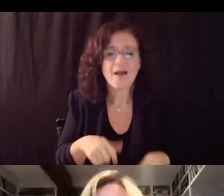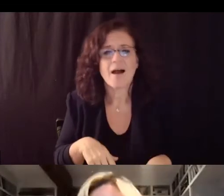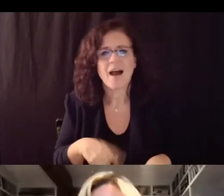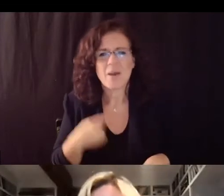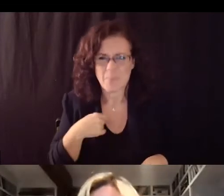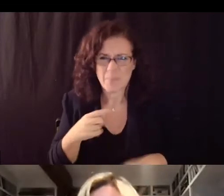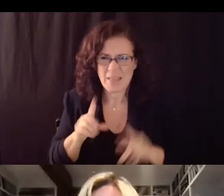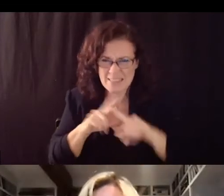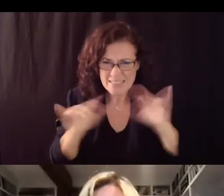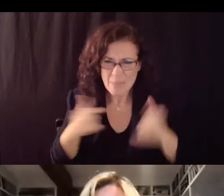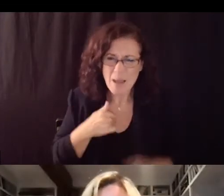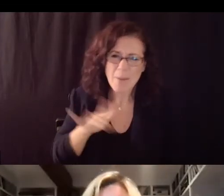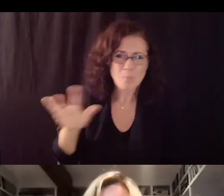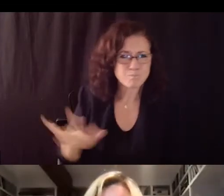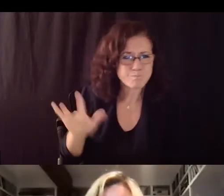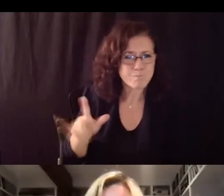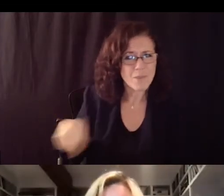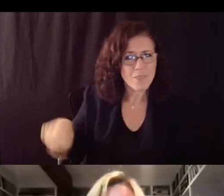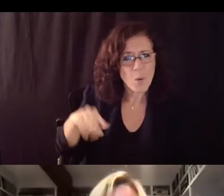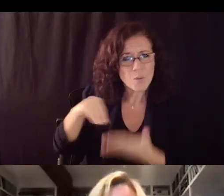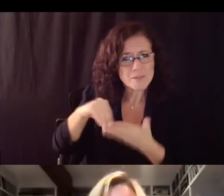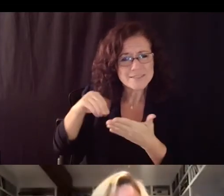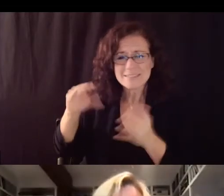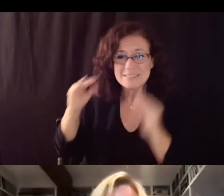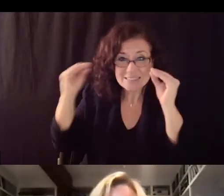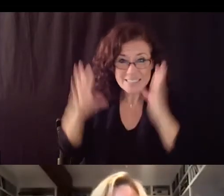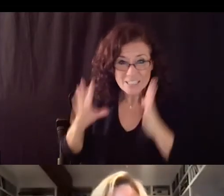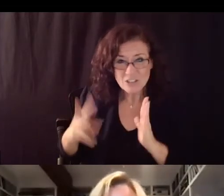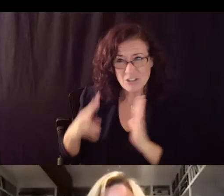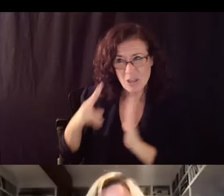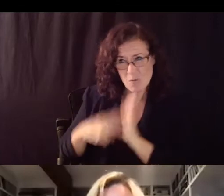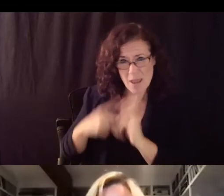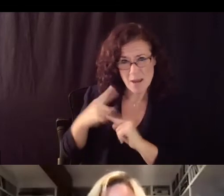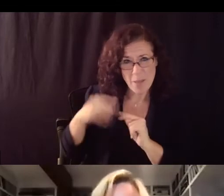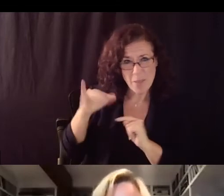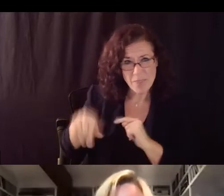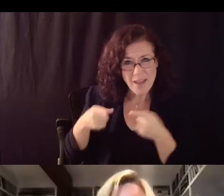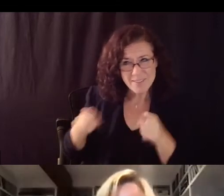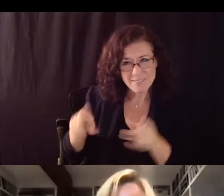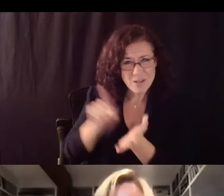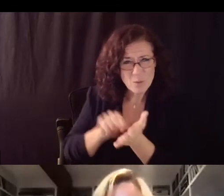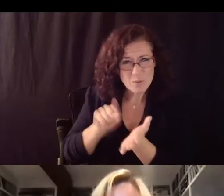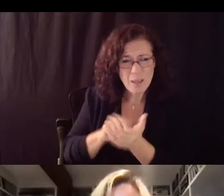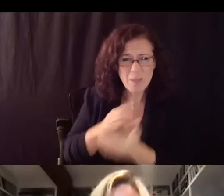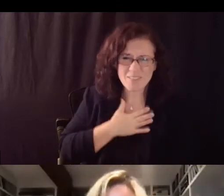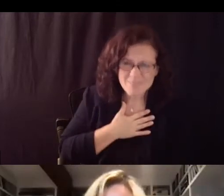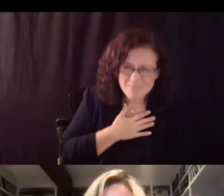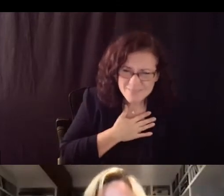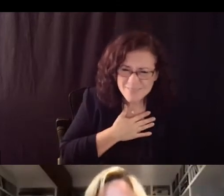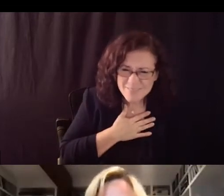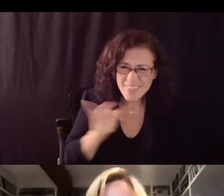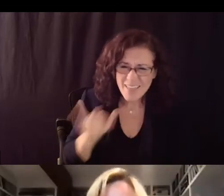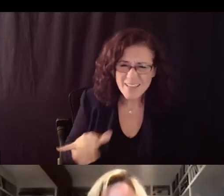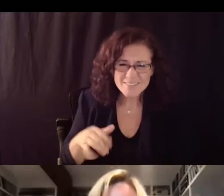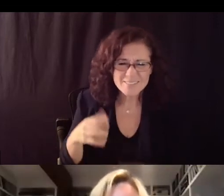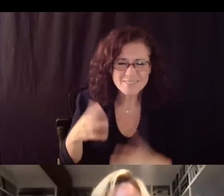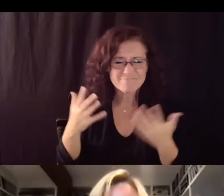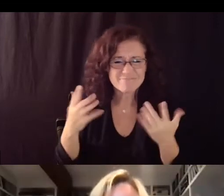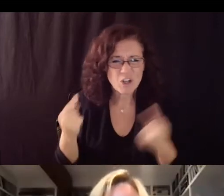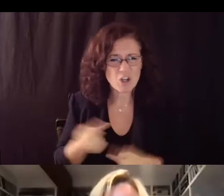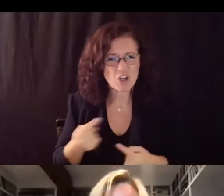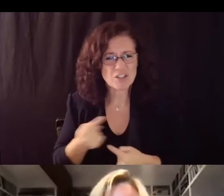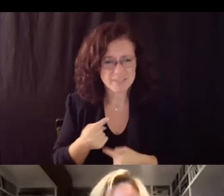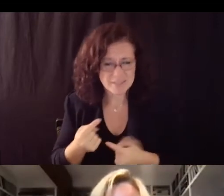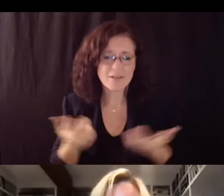and so i would just say as a board member it's i appreciate you coming to the board because that when you come to the board that means coming to the public and there's